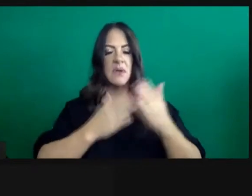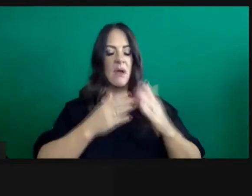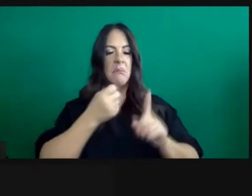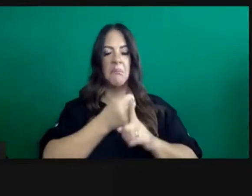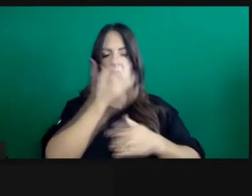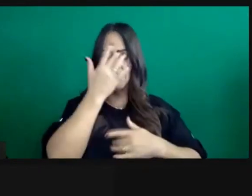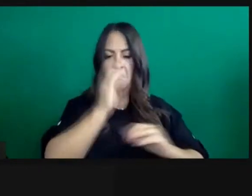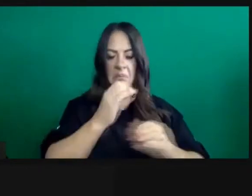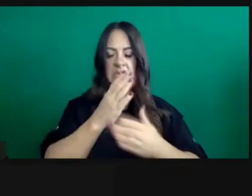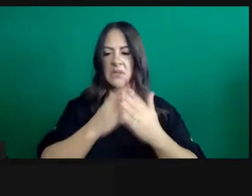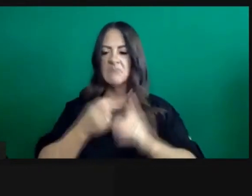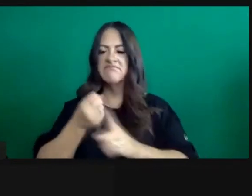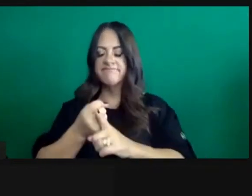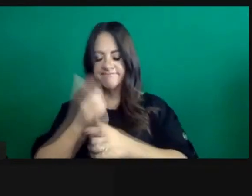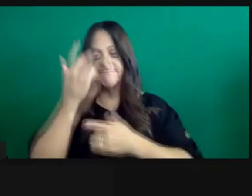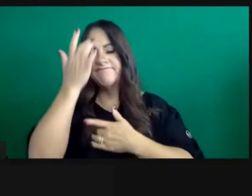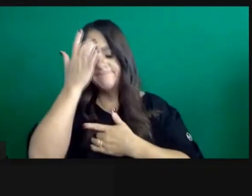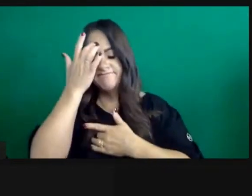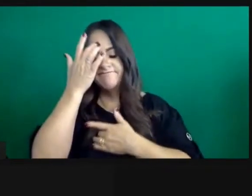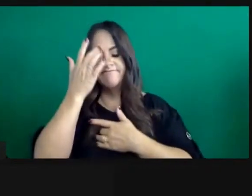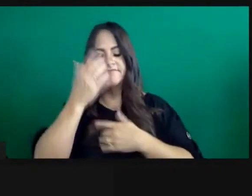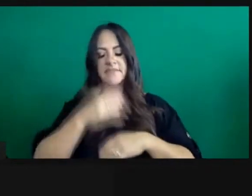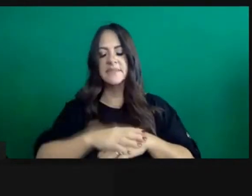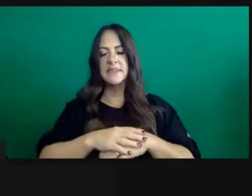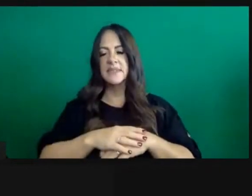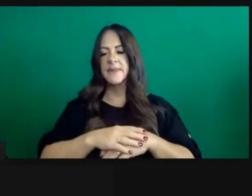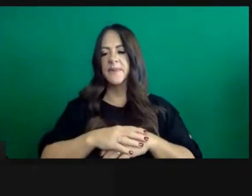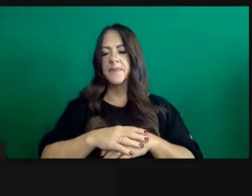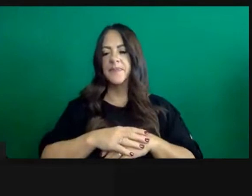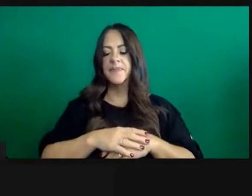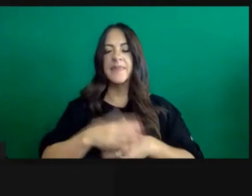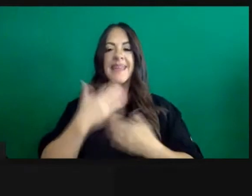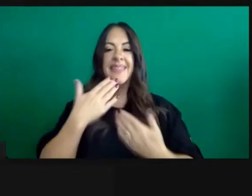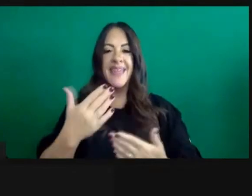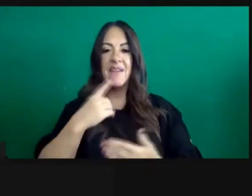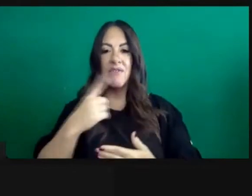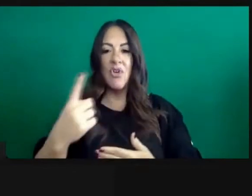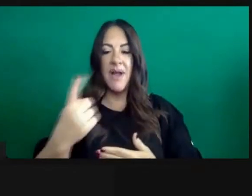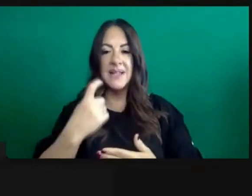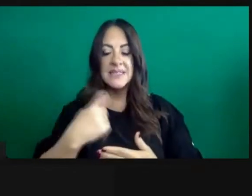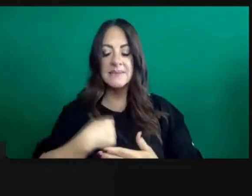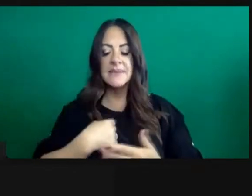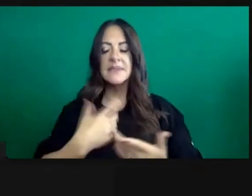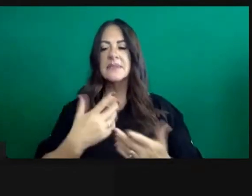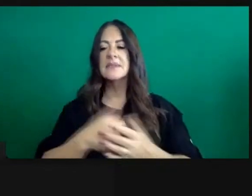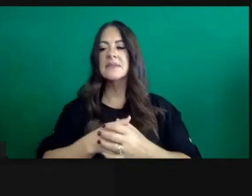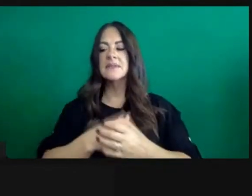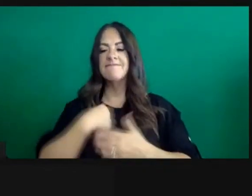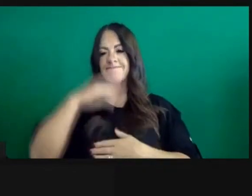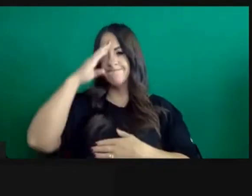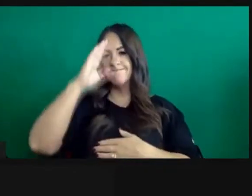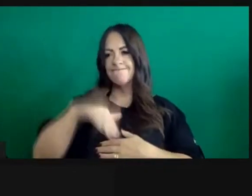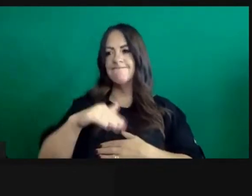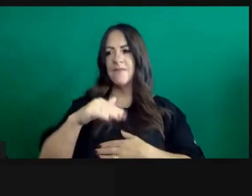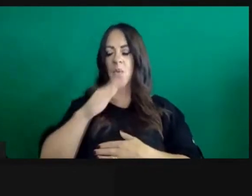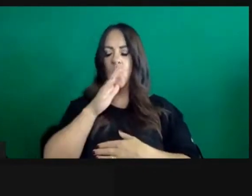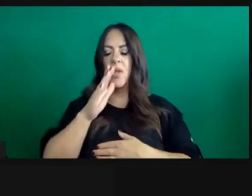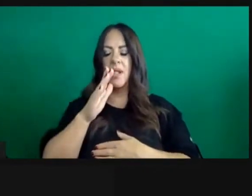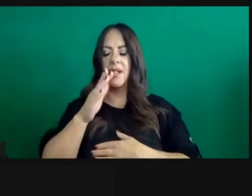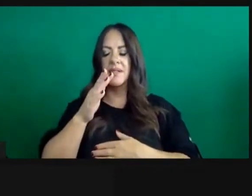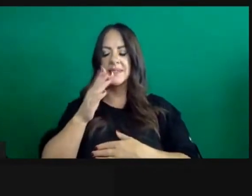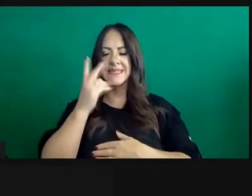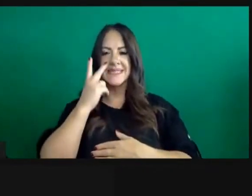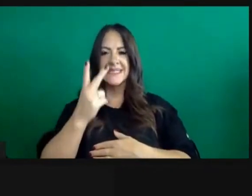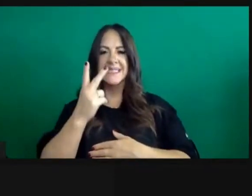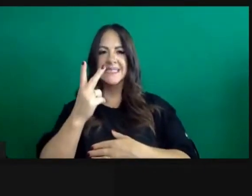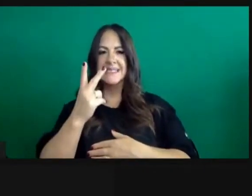Yeah, it's a great question and it's both. We know that a number of people are going to be newly exposed over the next,